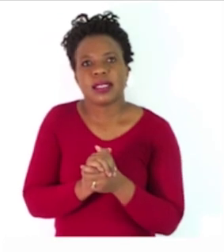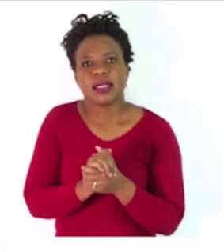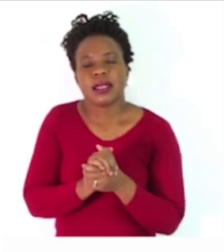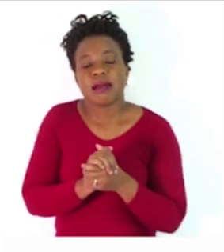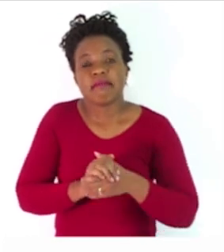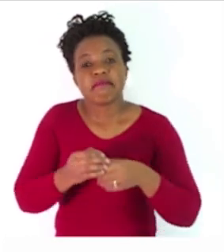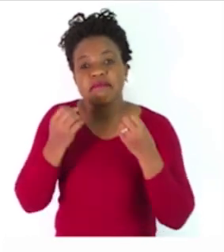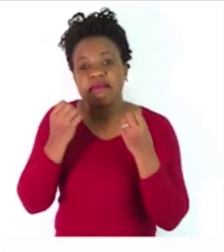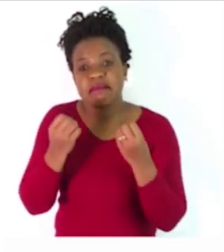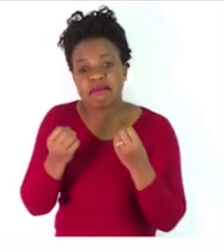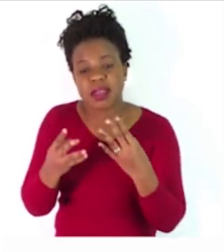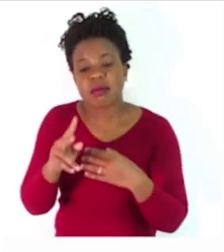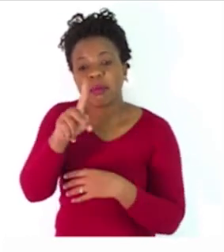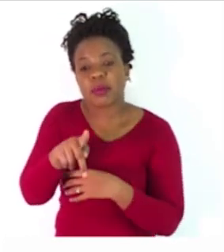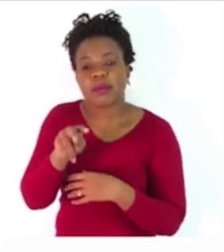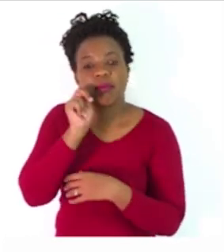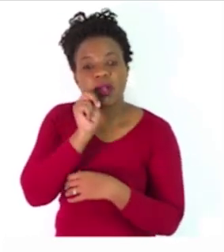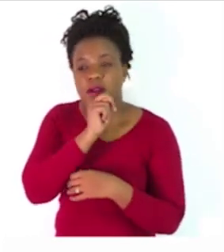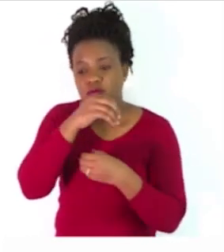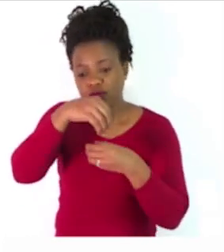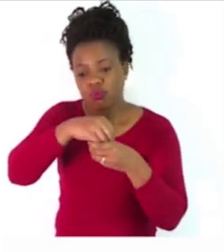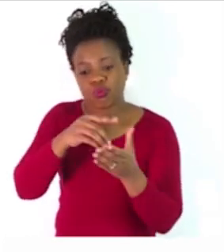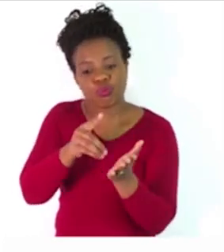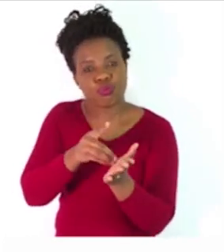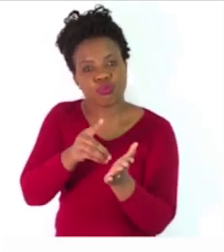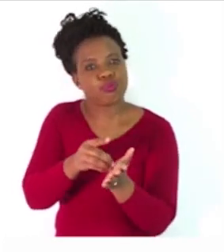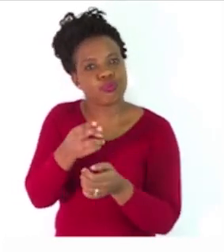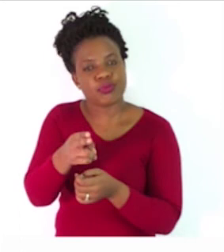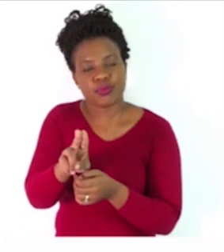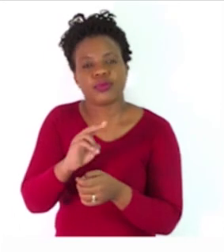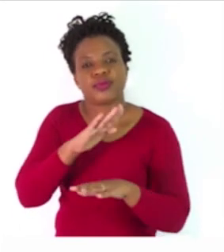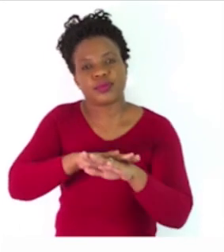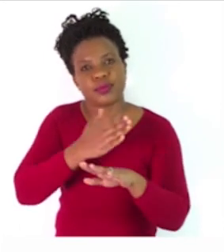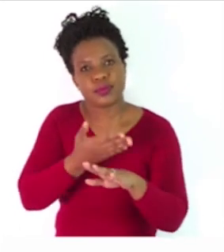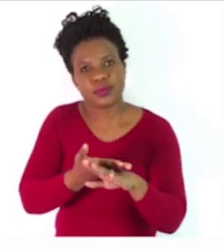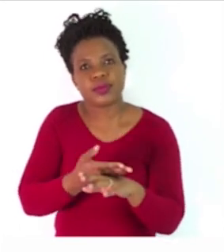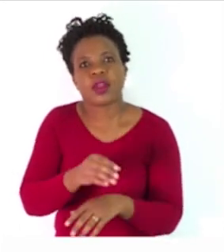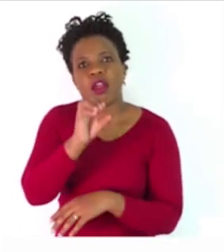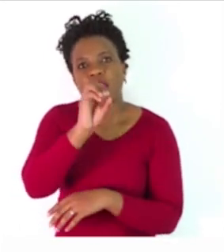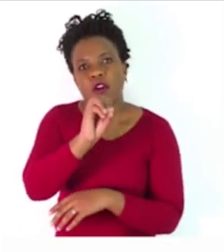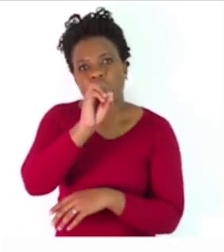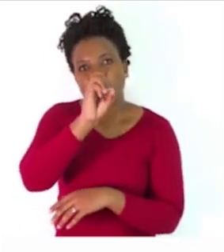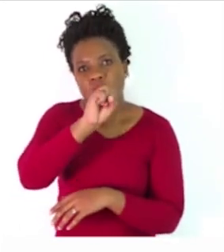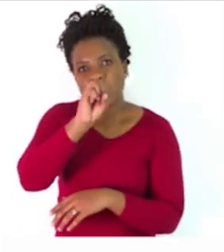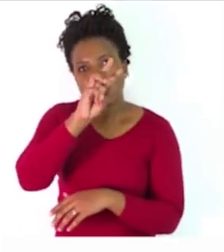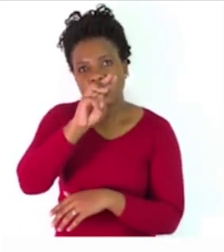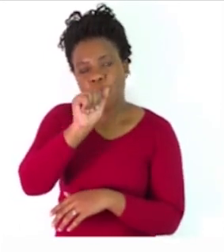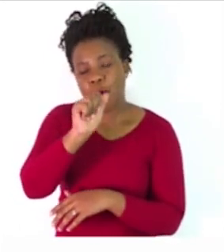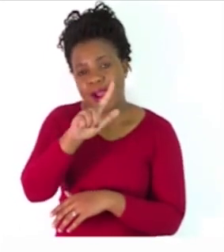not in a dictionary. E.g., Oswald lives in Vinduk,